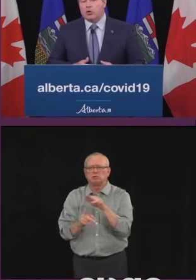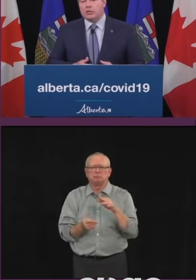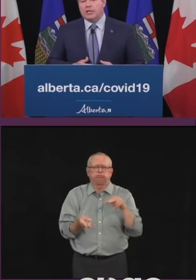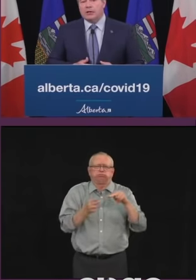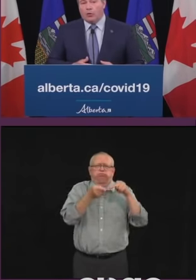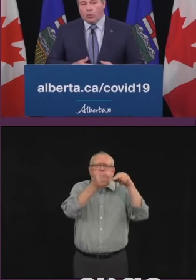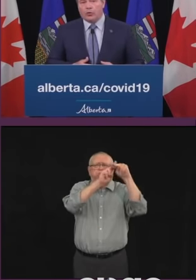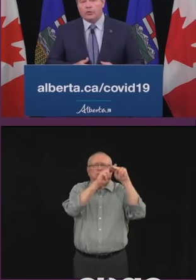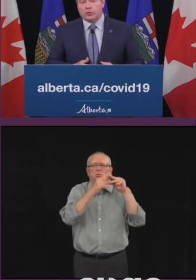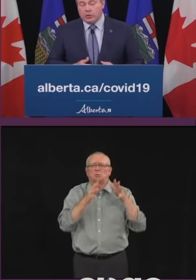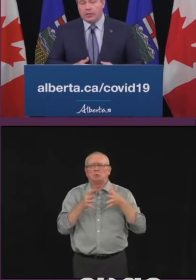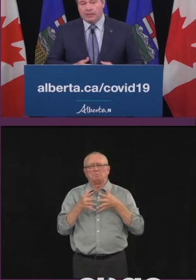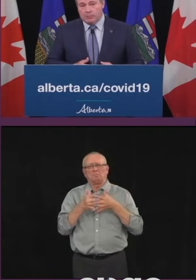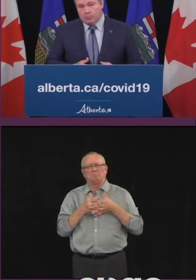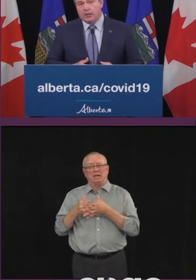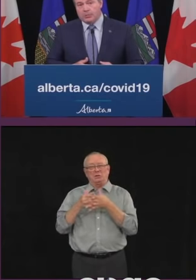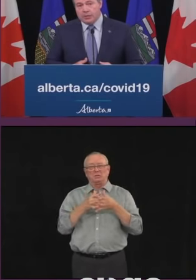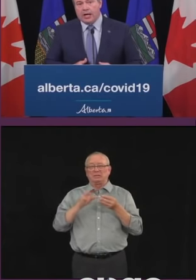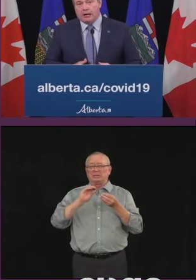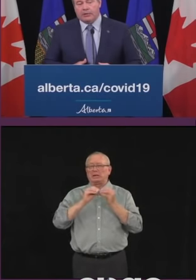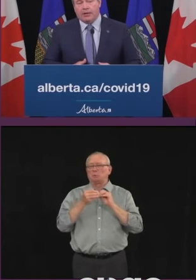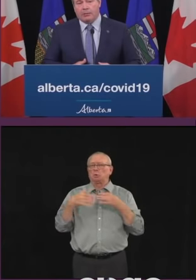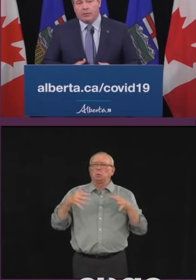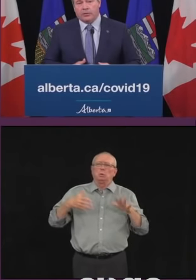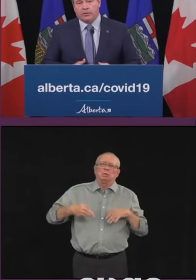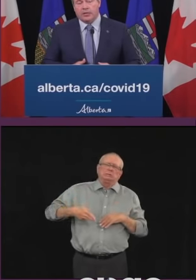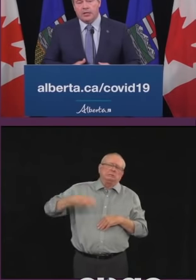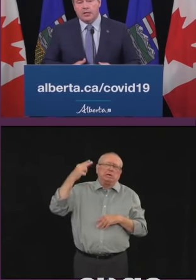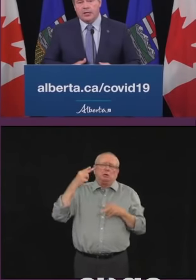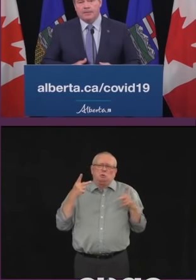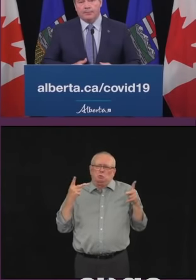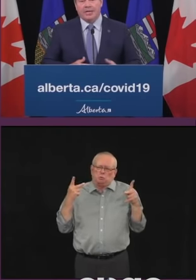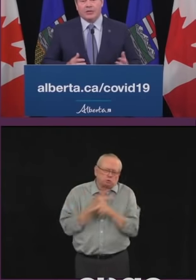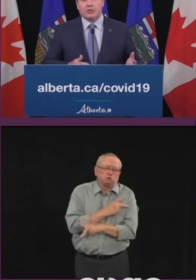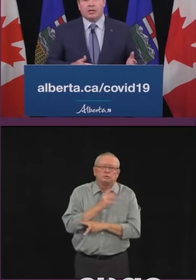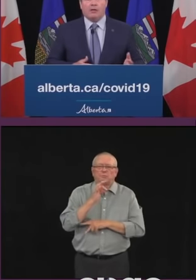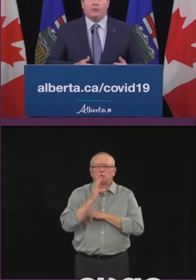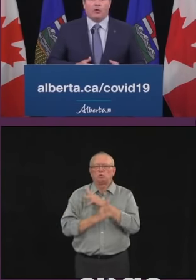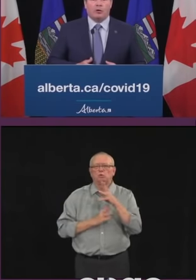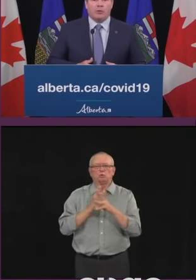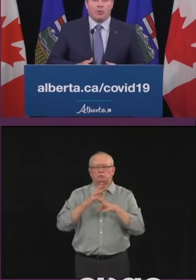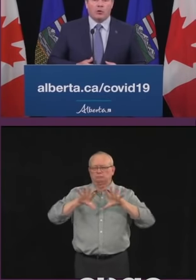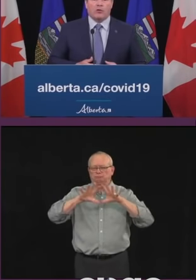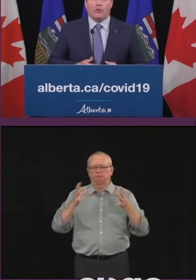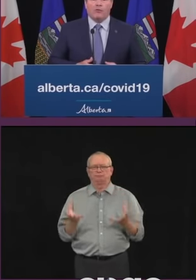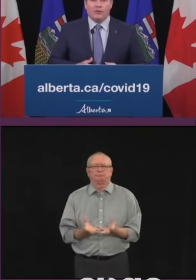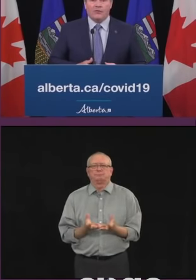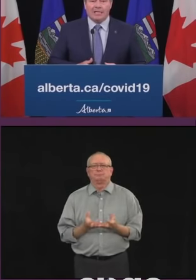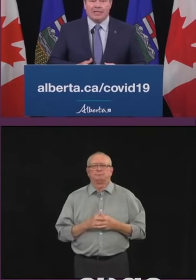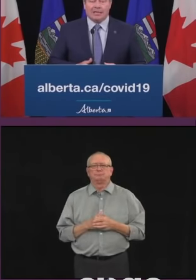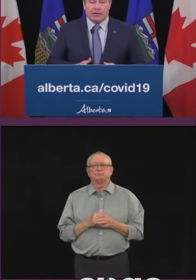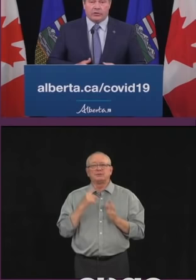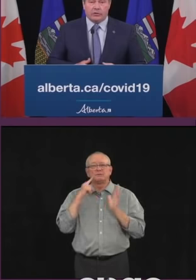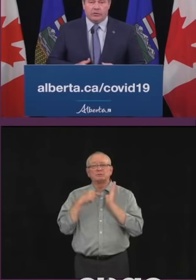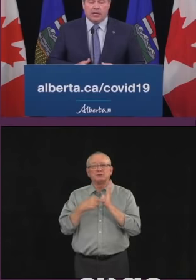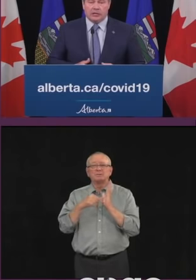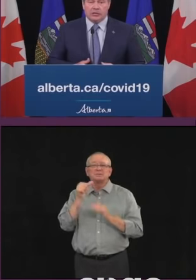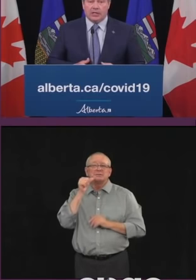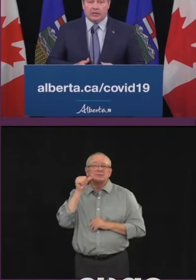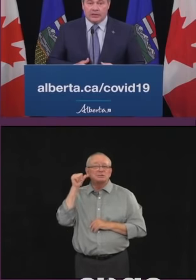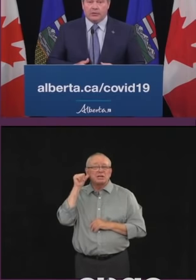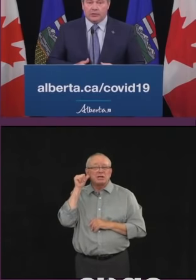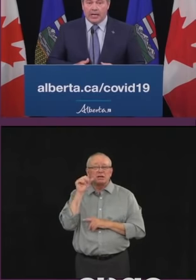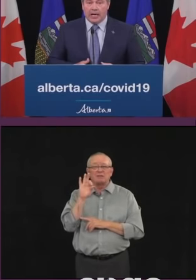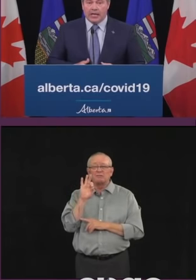amongst the worst in the world certainly much much higher than Alberta's. Yesterday Florida reported over 15,000 new